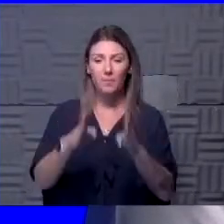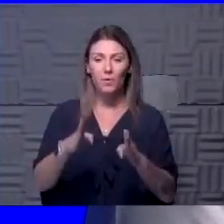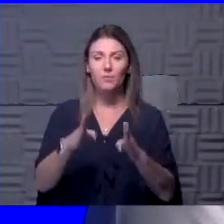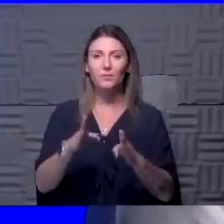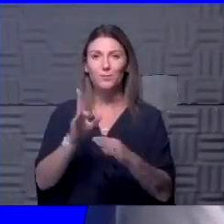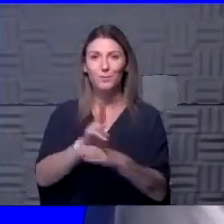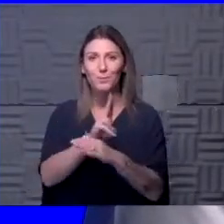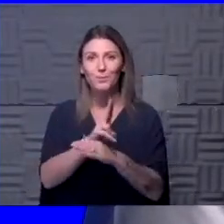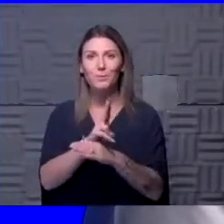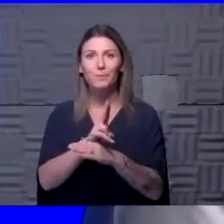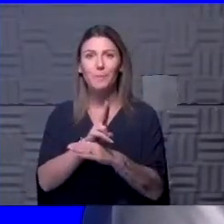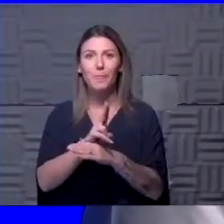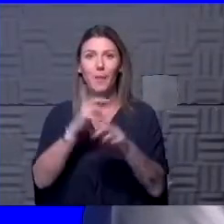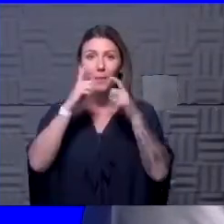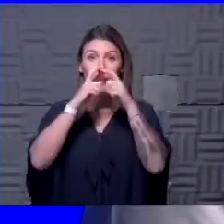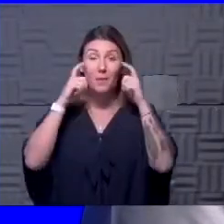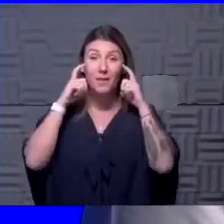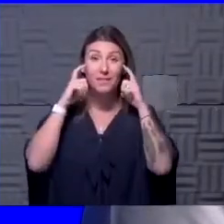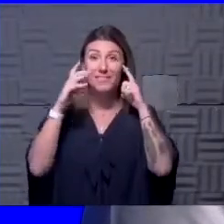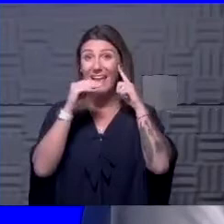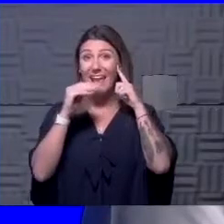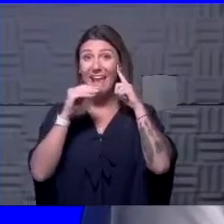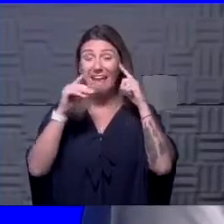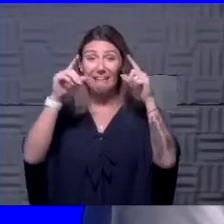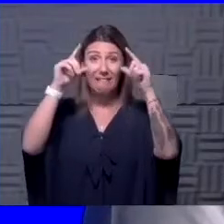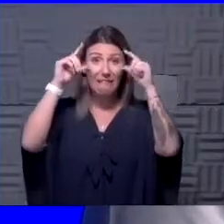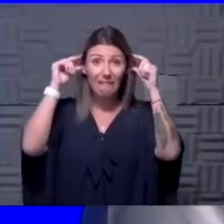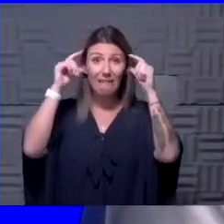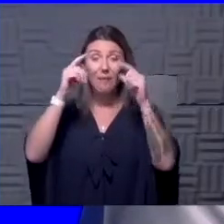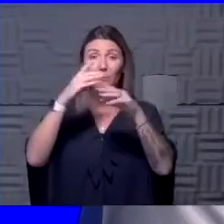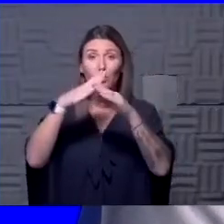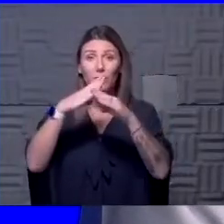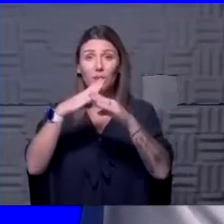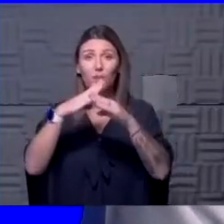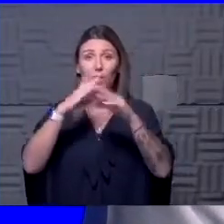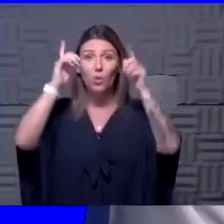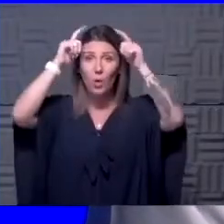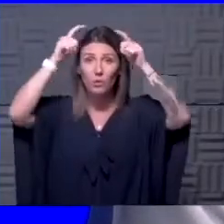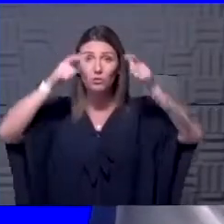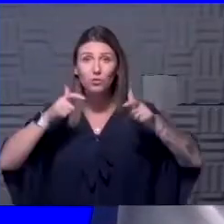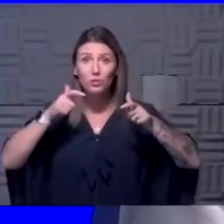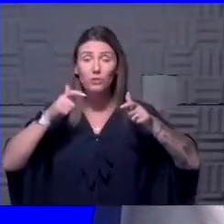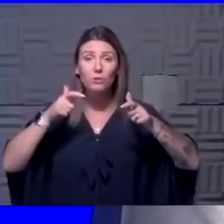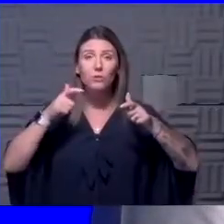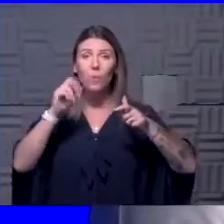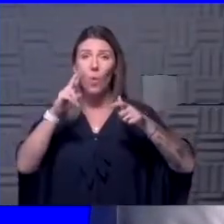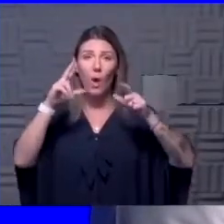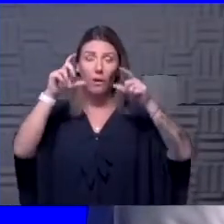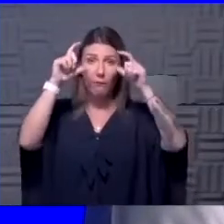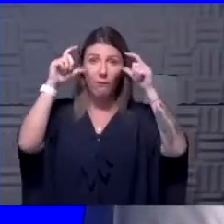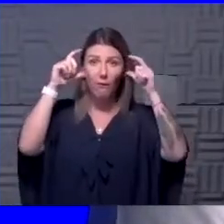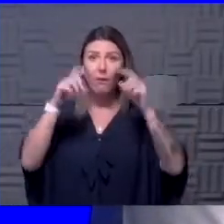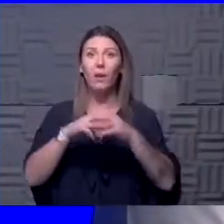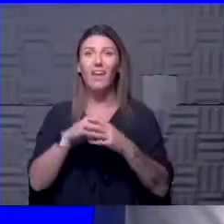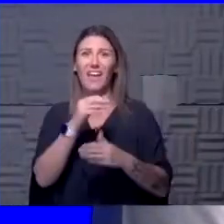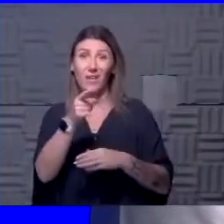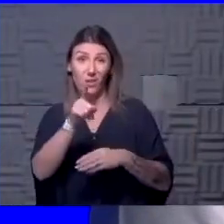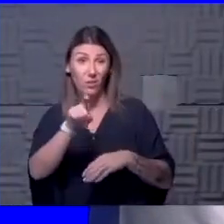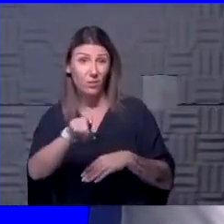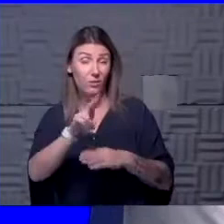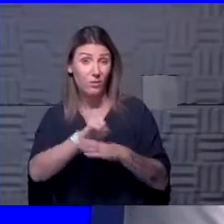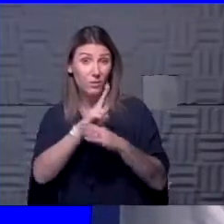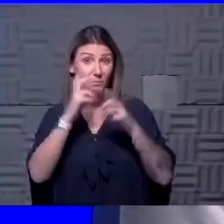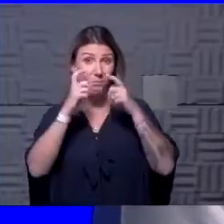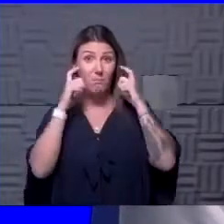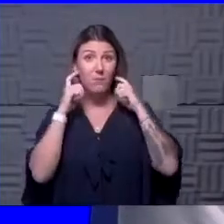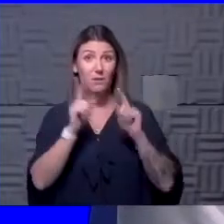have on a face mask and probably eye protection, either a face shield or goggles, and you should be wearing a face mask as